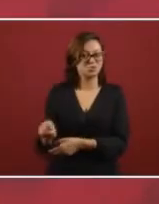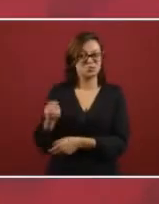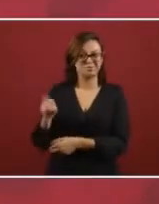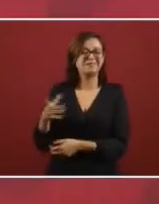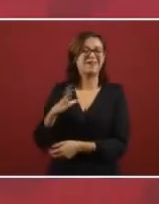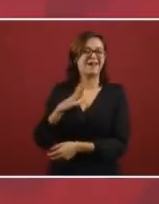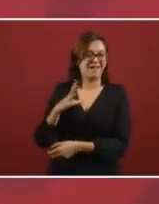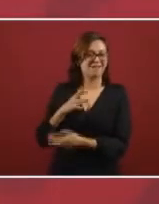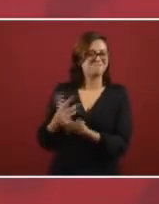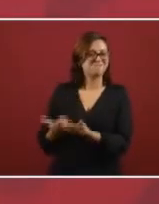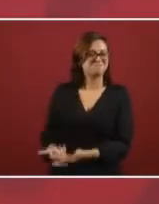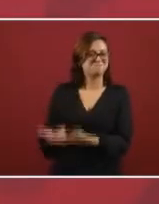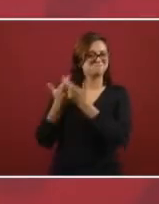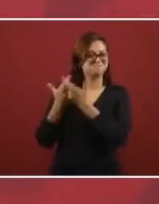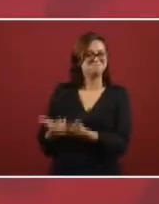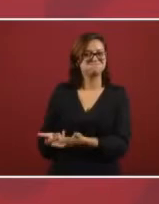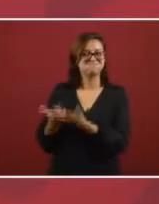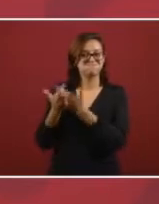of the southeast